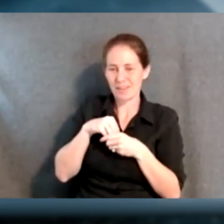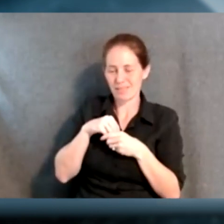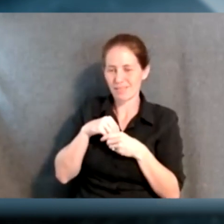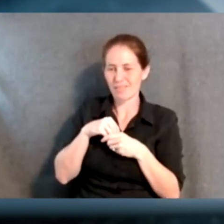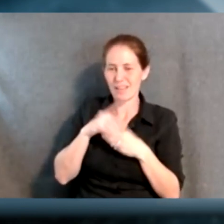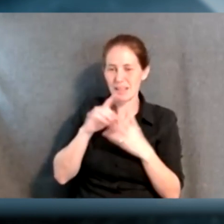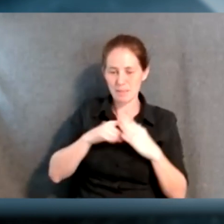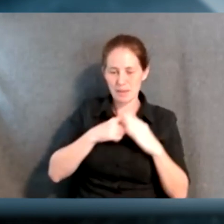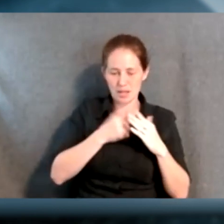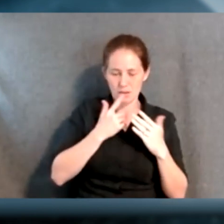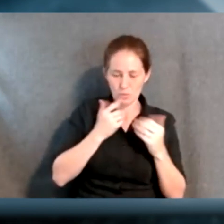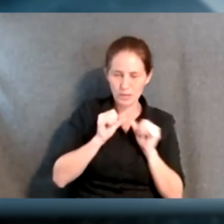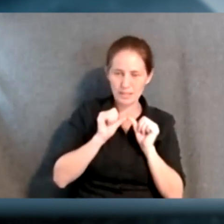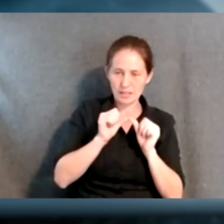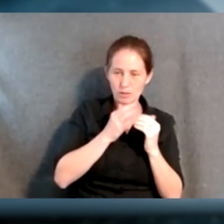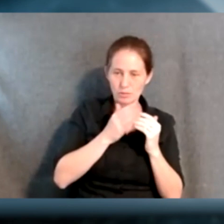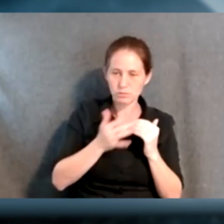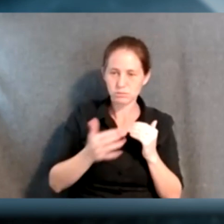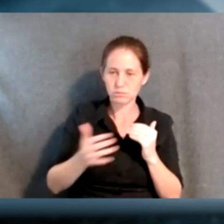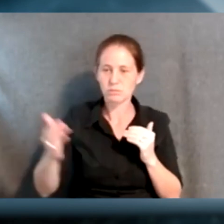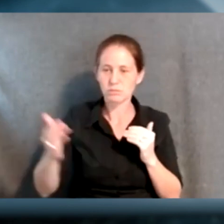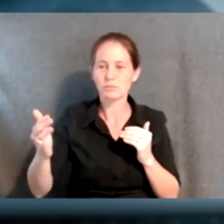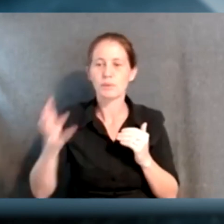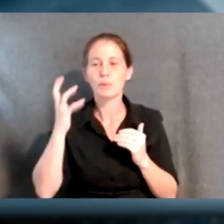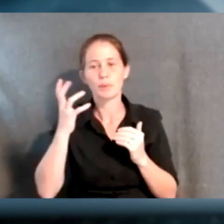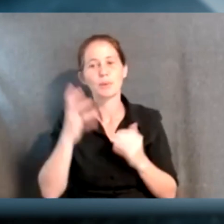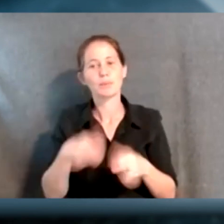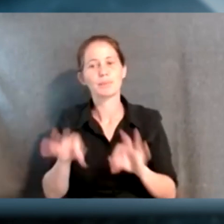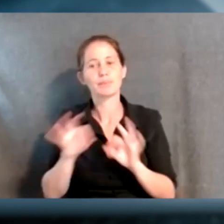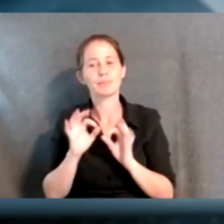we've continued to do throughout is, is really cumulative.